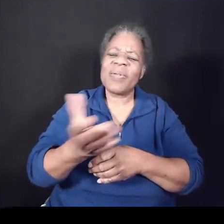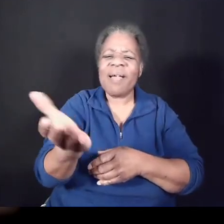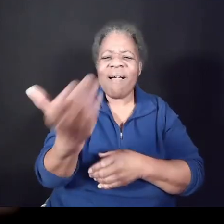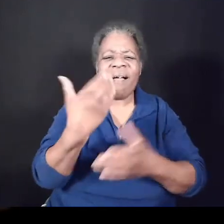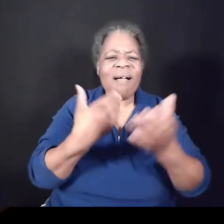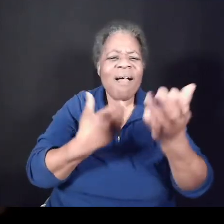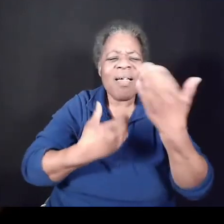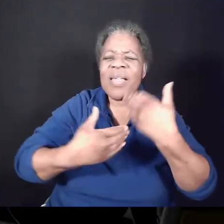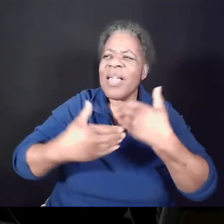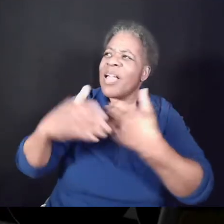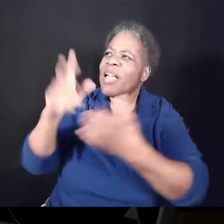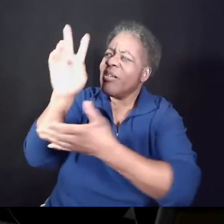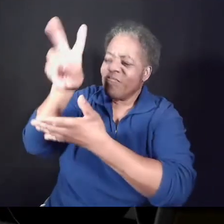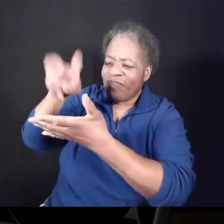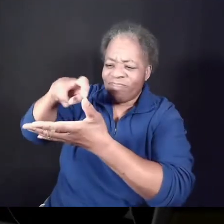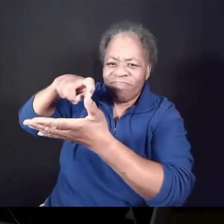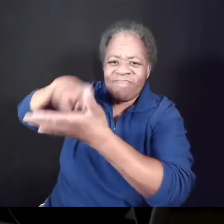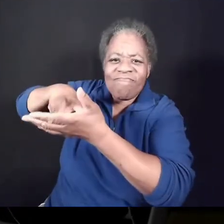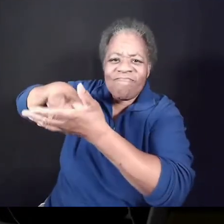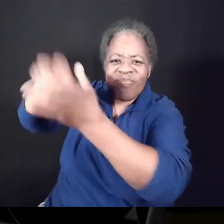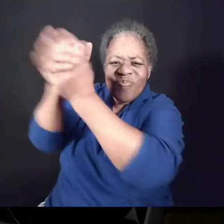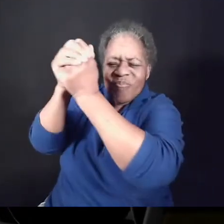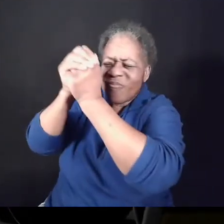before him.